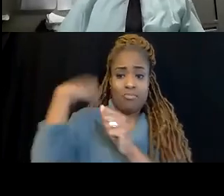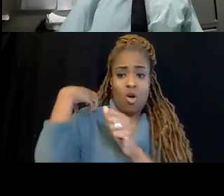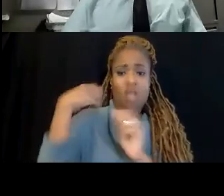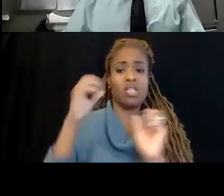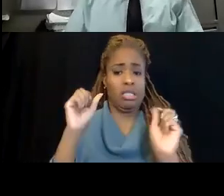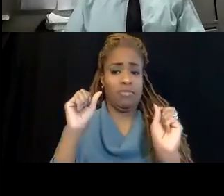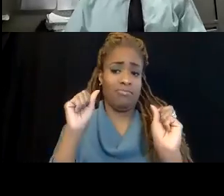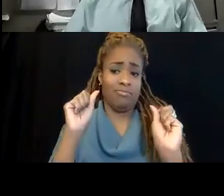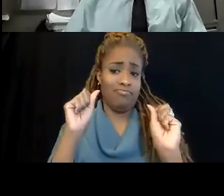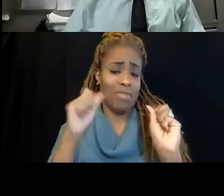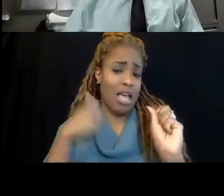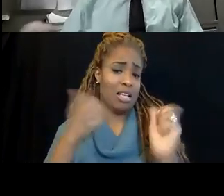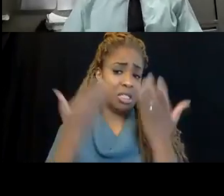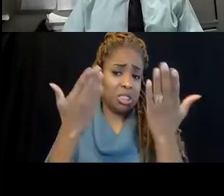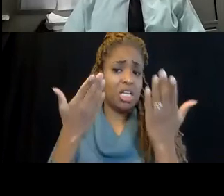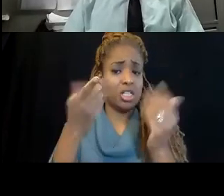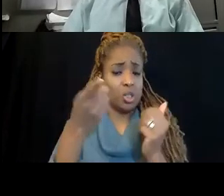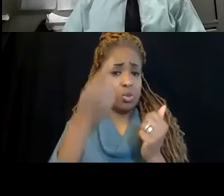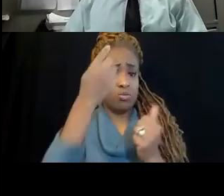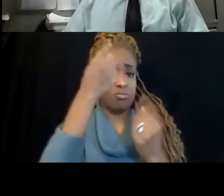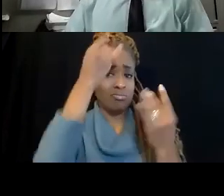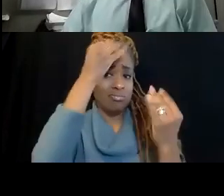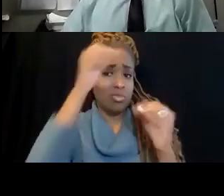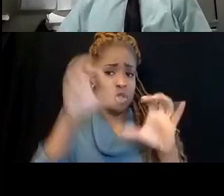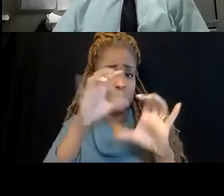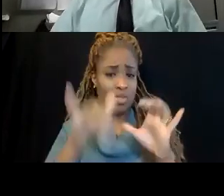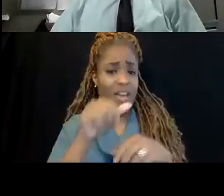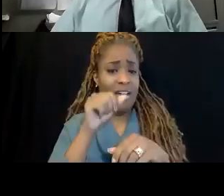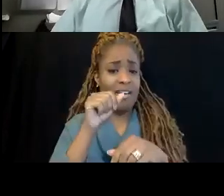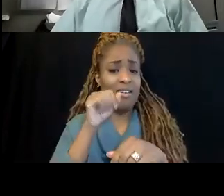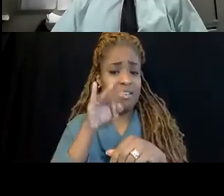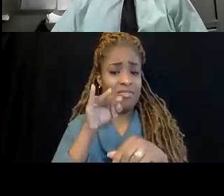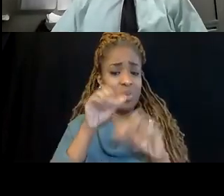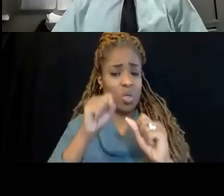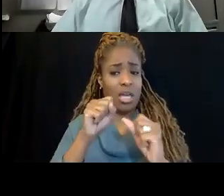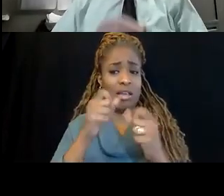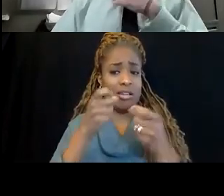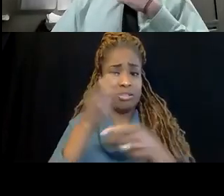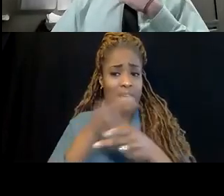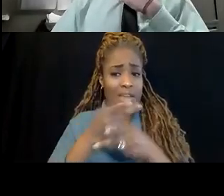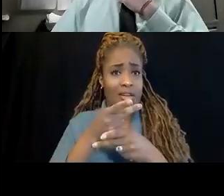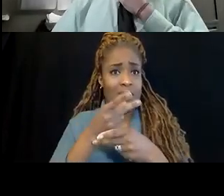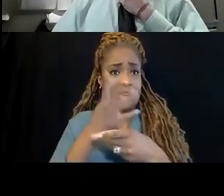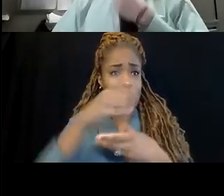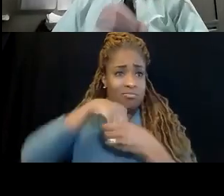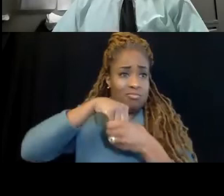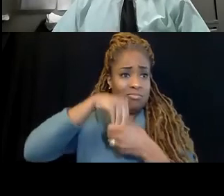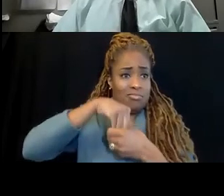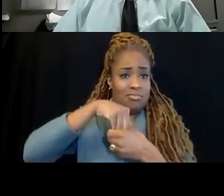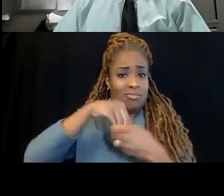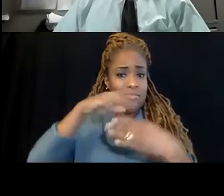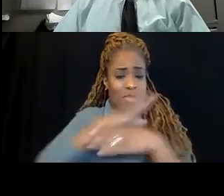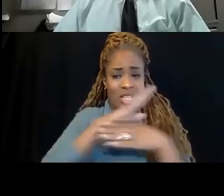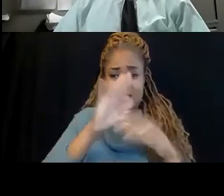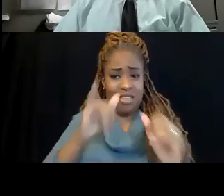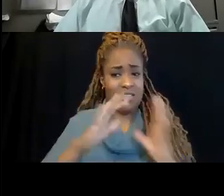suggest you consider that as well. If you can handle it right there at the local level, that's great. But don't hesitate to